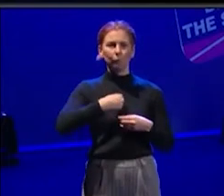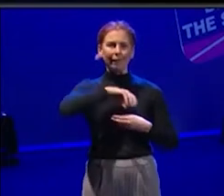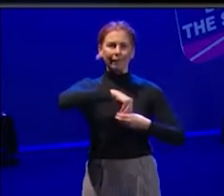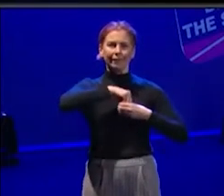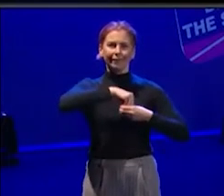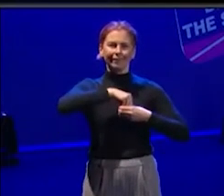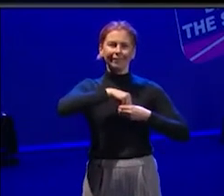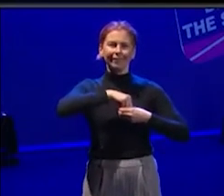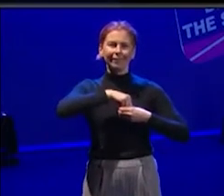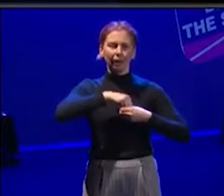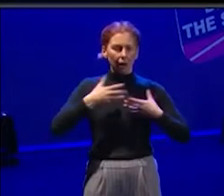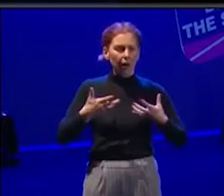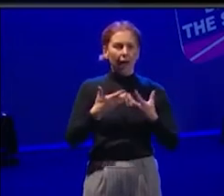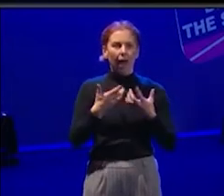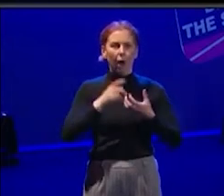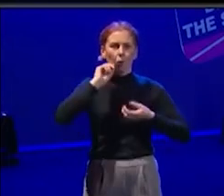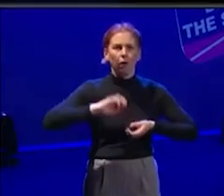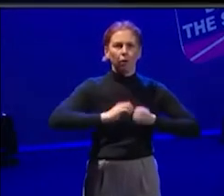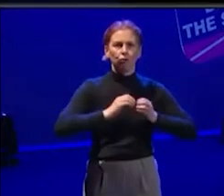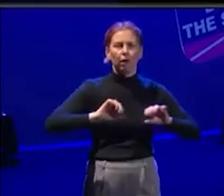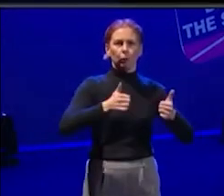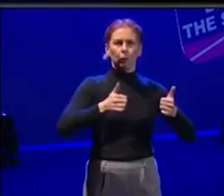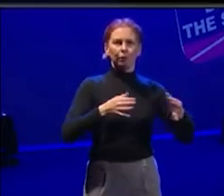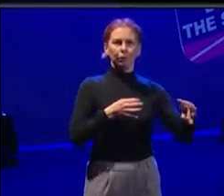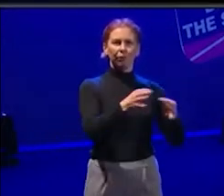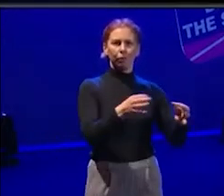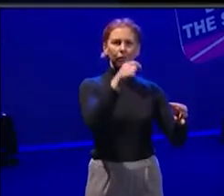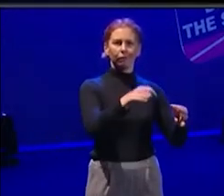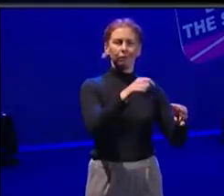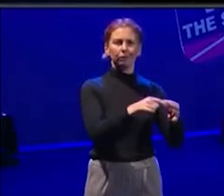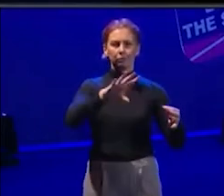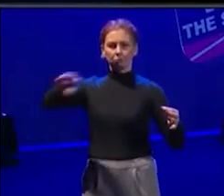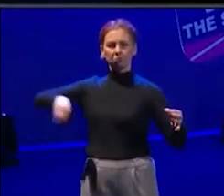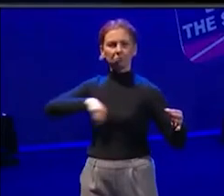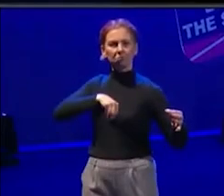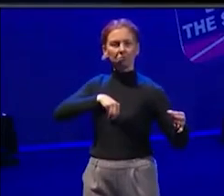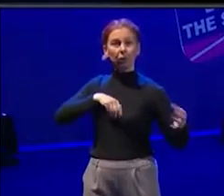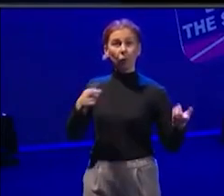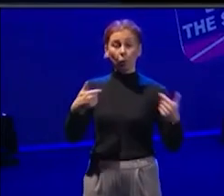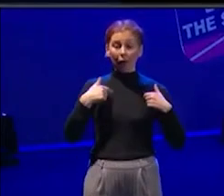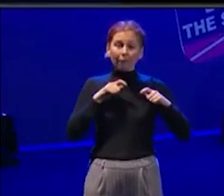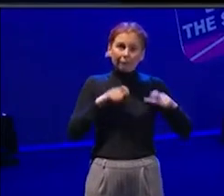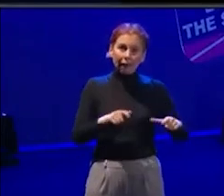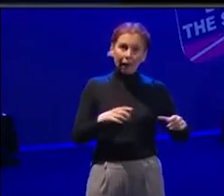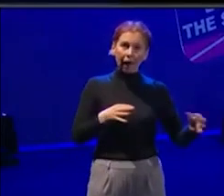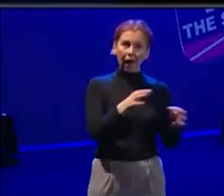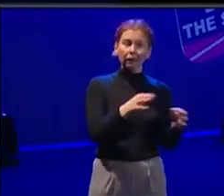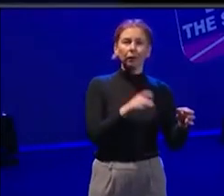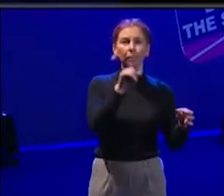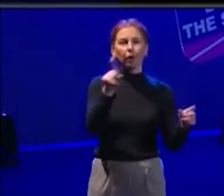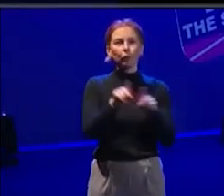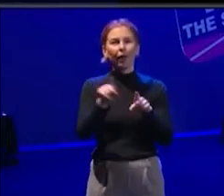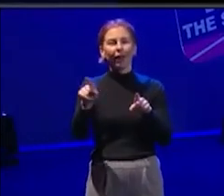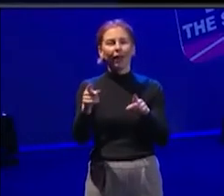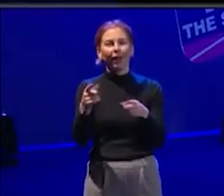the, the goodness I'm going to become as an actor. And I've kind of, you know, I'm still an actor, but now I'm an artistic director. And a lot of those